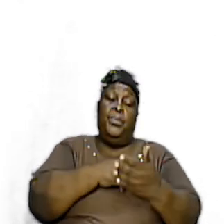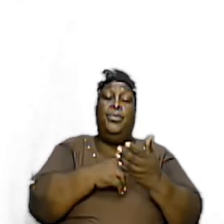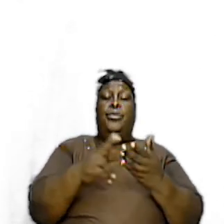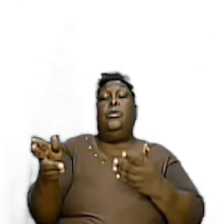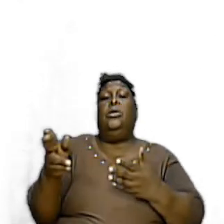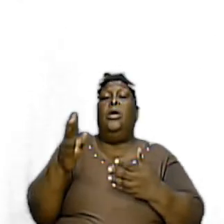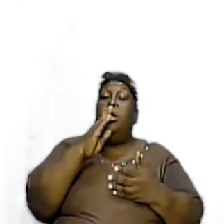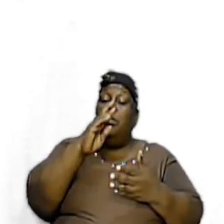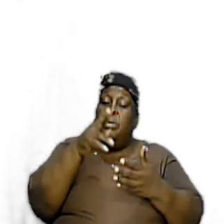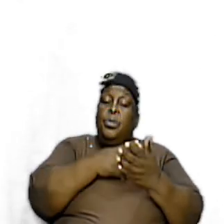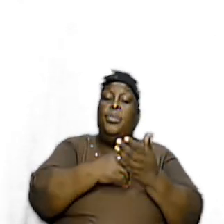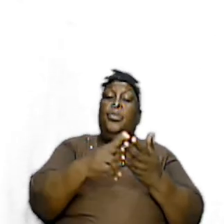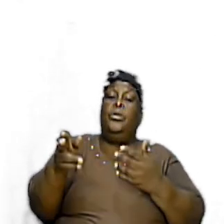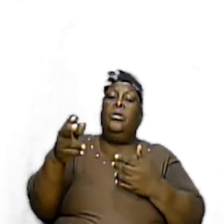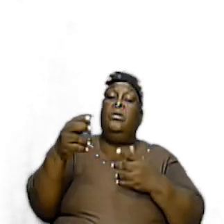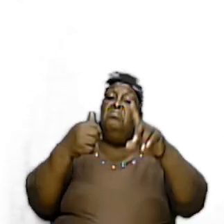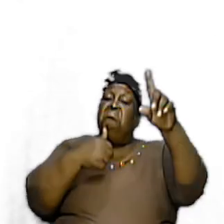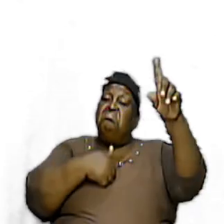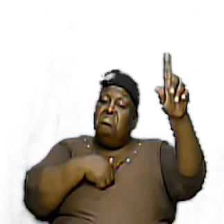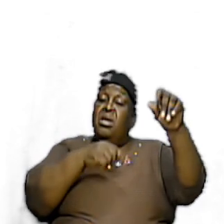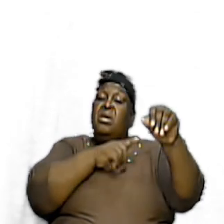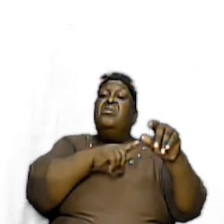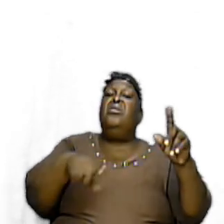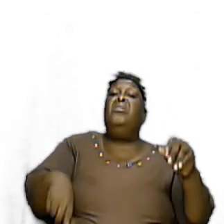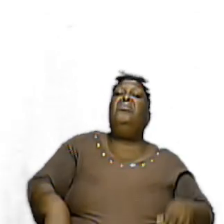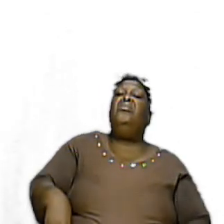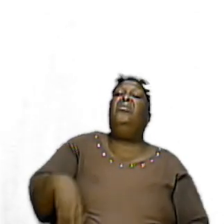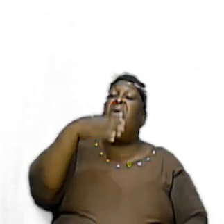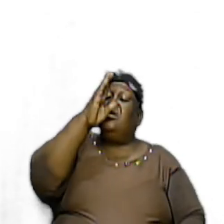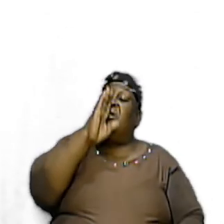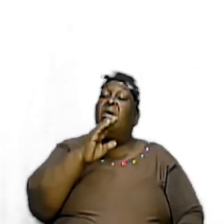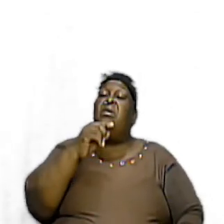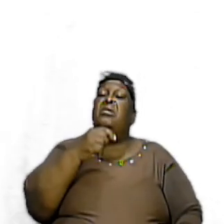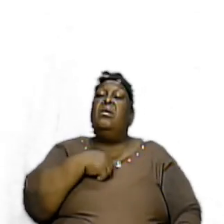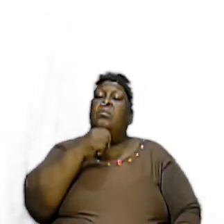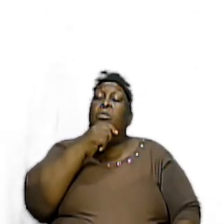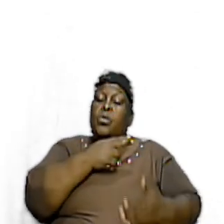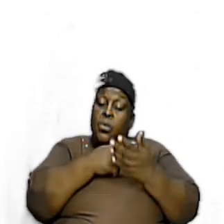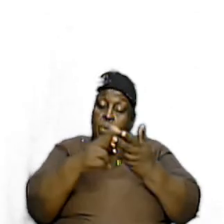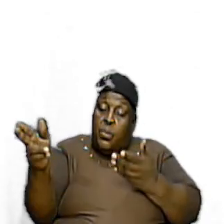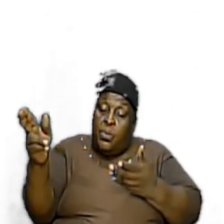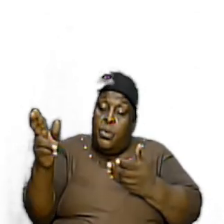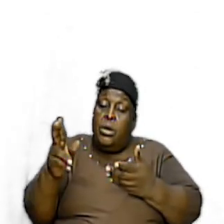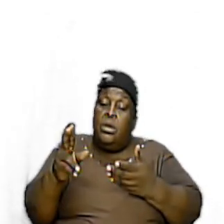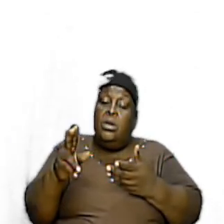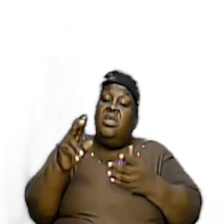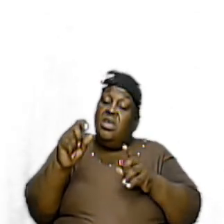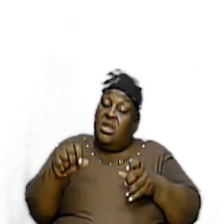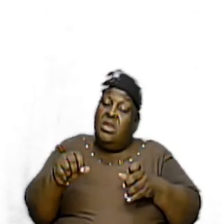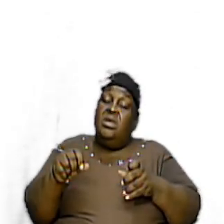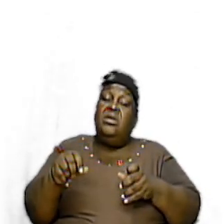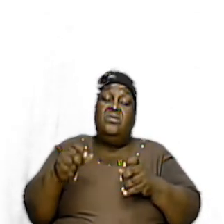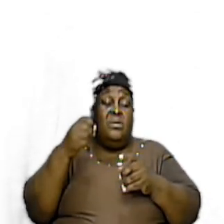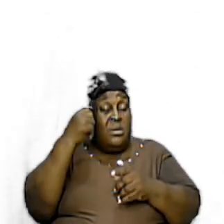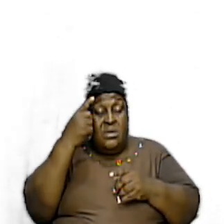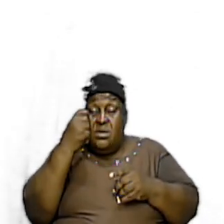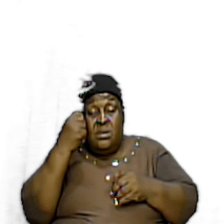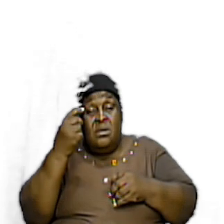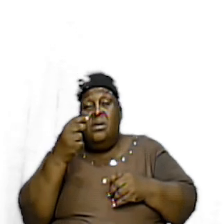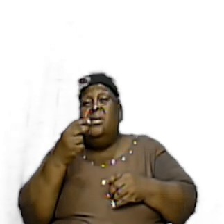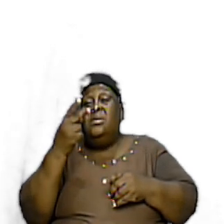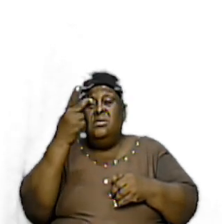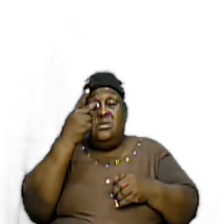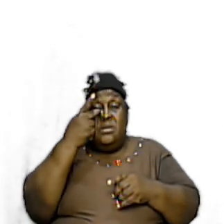Be holy For I The Lord Your God Am holy And so we need to understand See the parallels